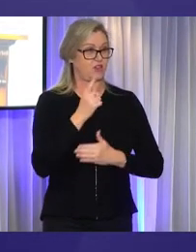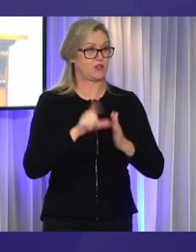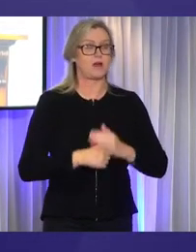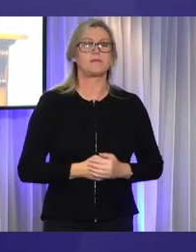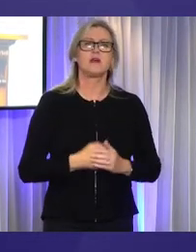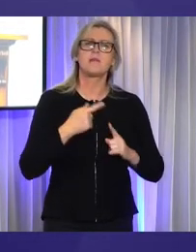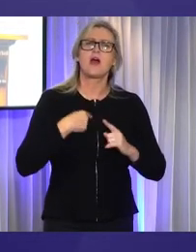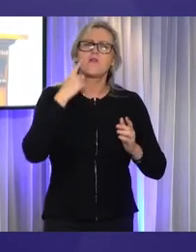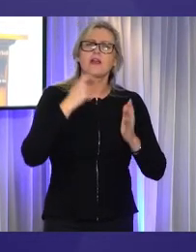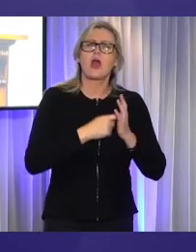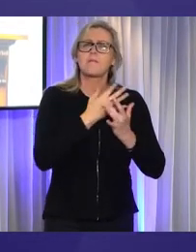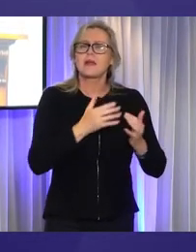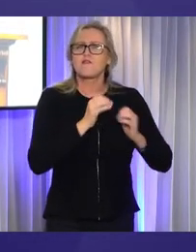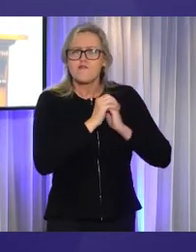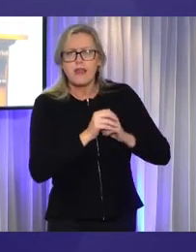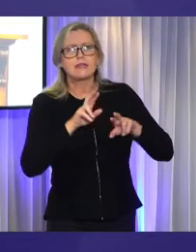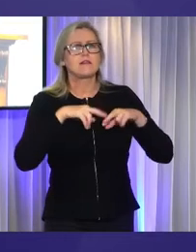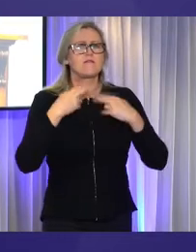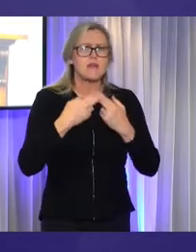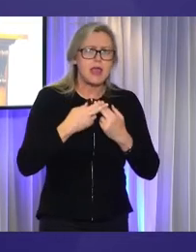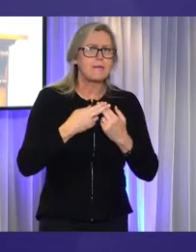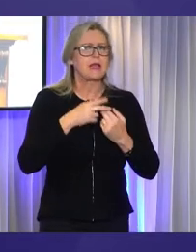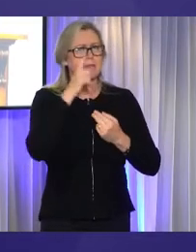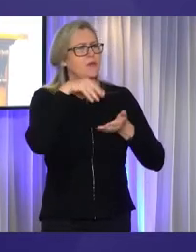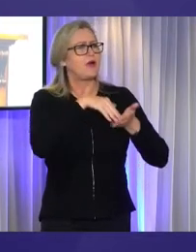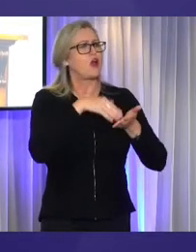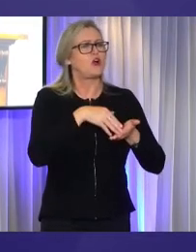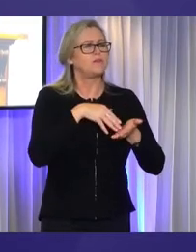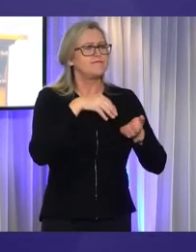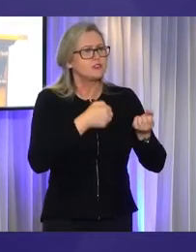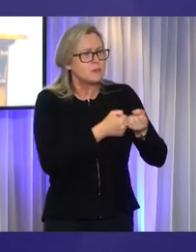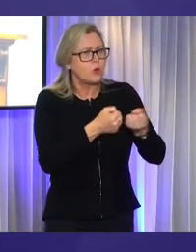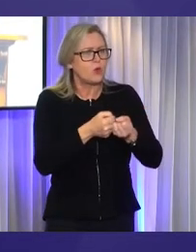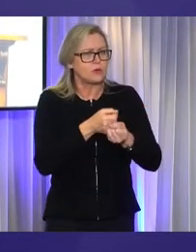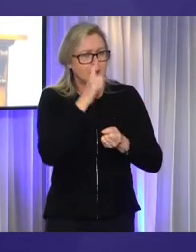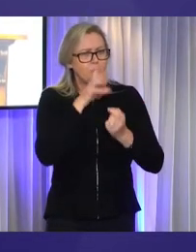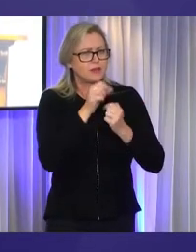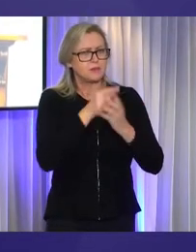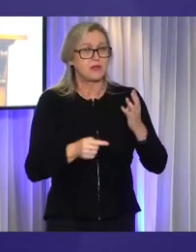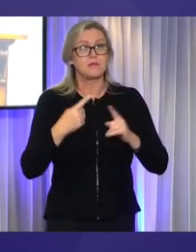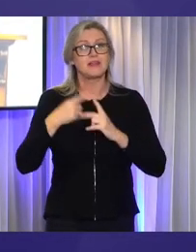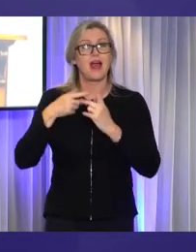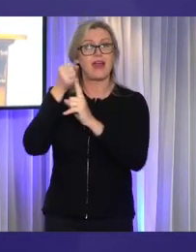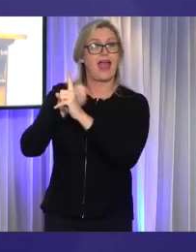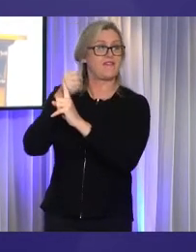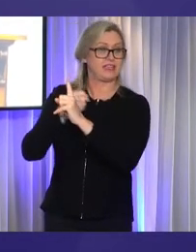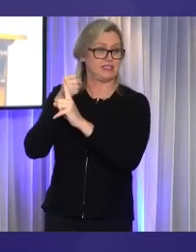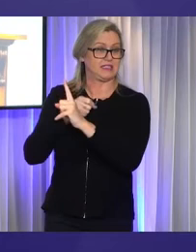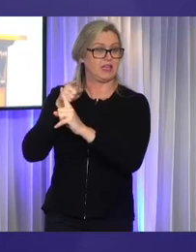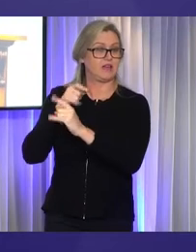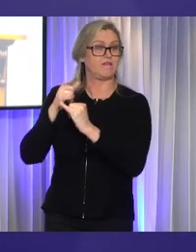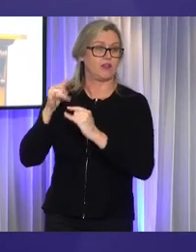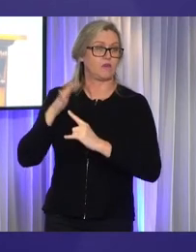friends and informal carers play in the lives of people with disability and of course the role that advocacy plays. Our government